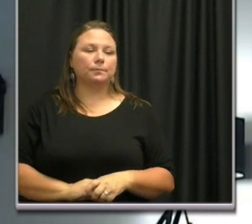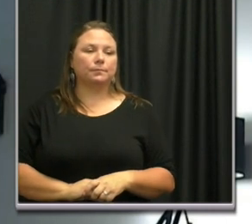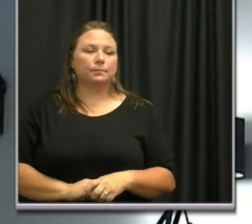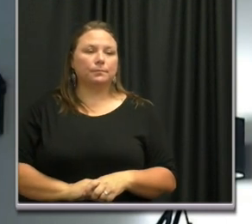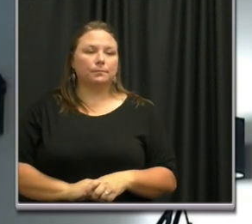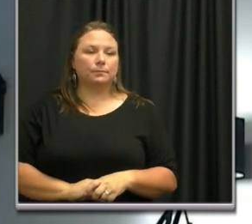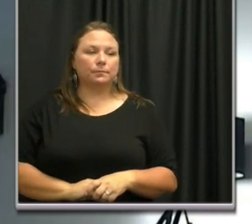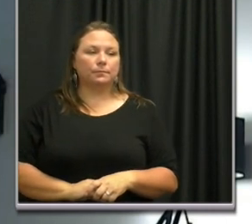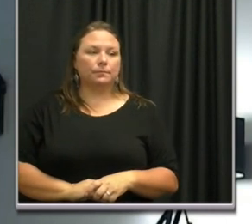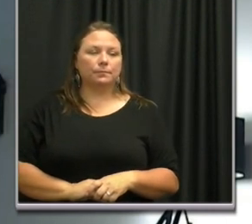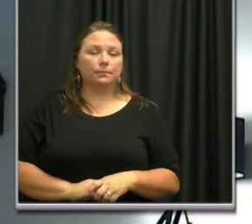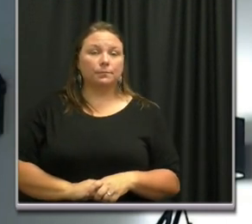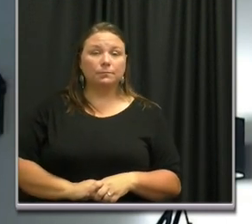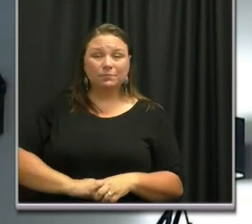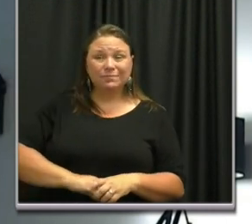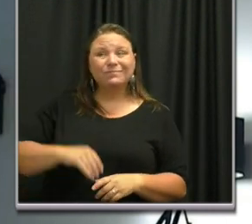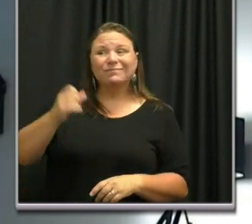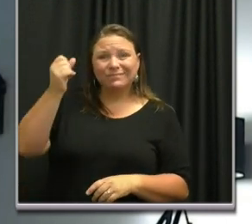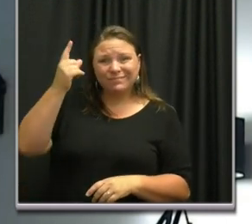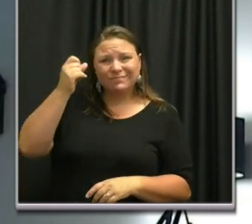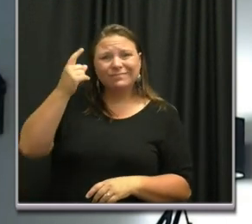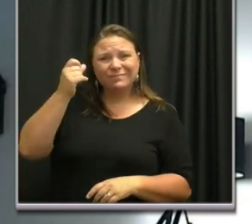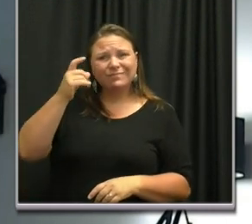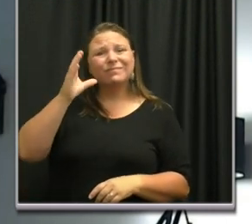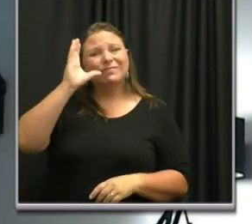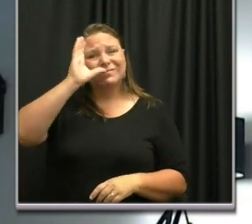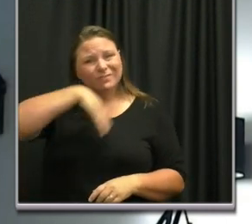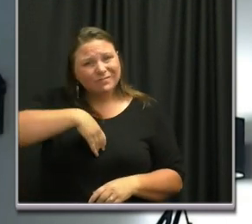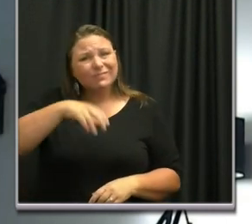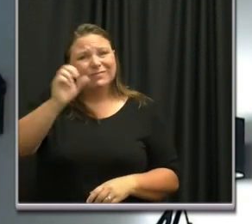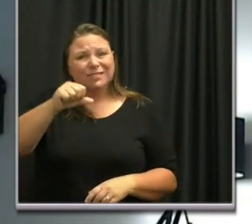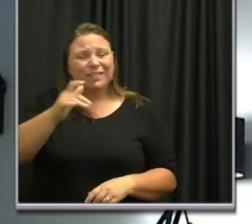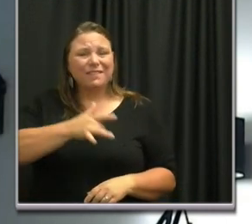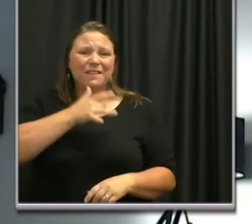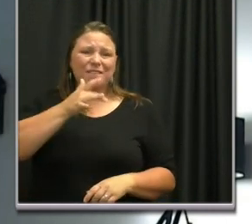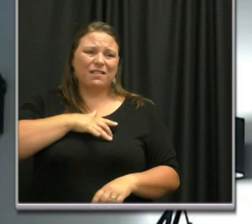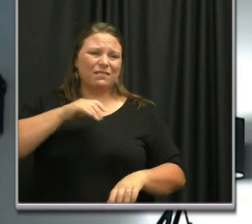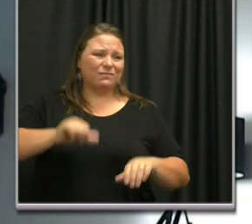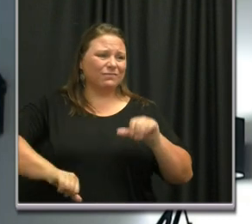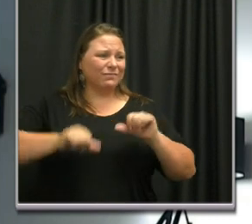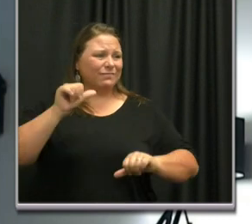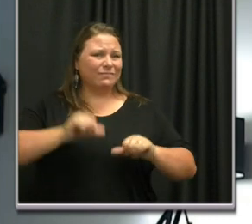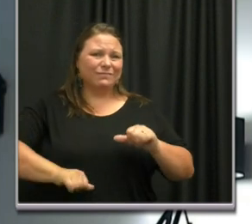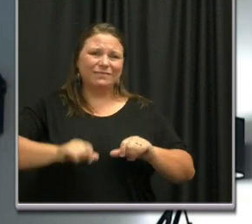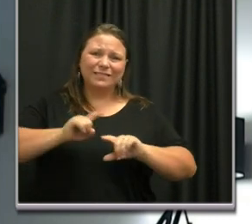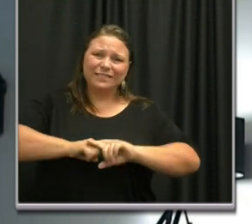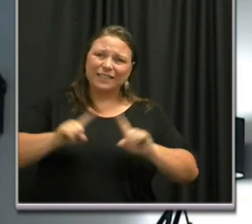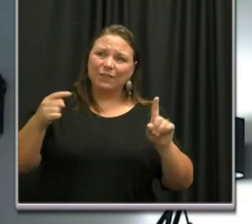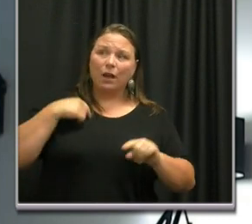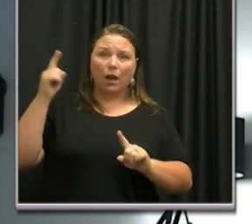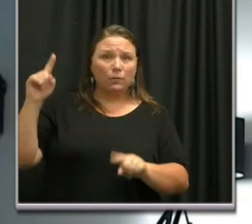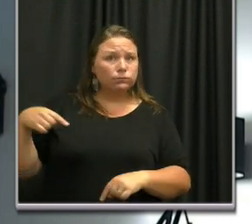Yes, it was odd, different from the way I've been lecturing for 40 years,